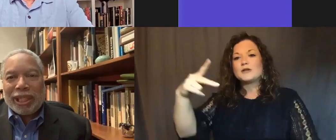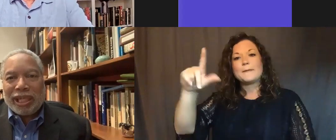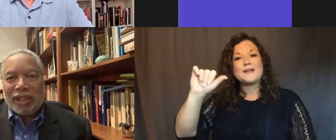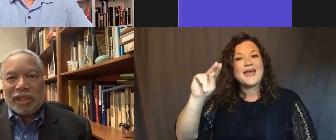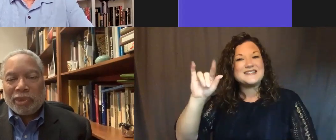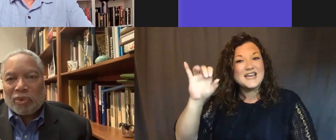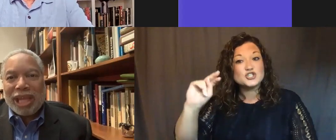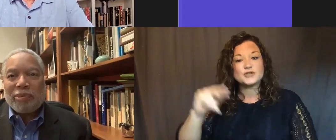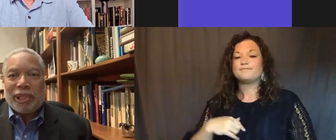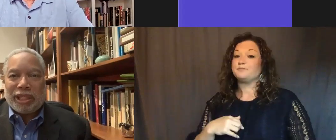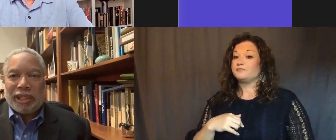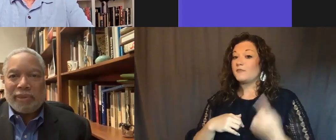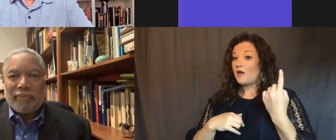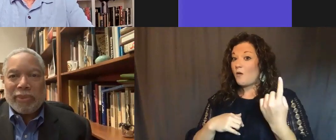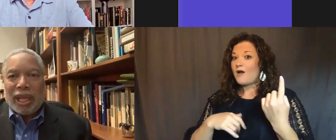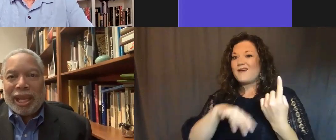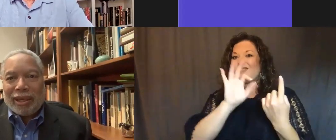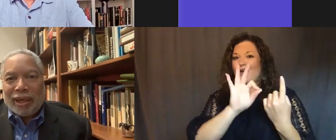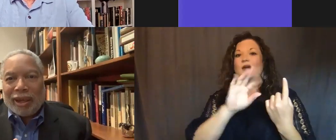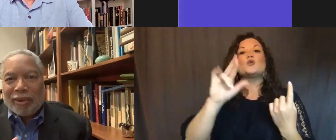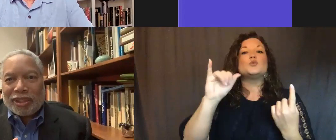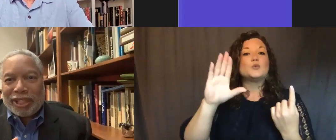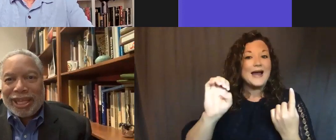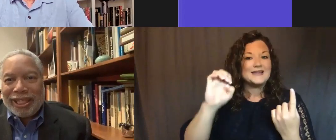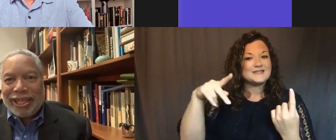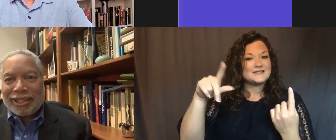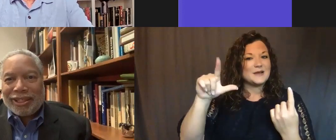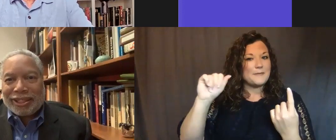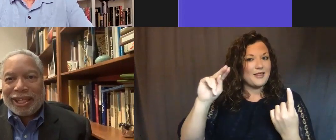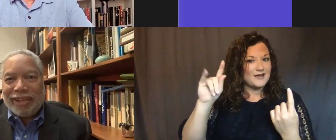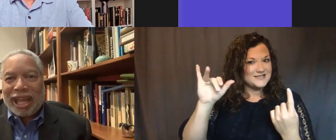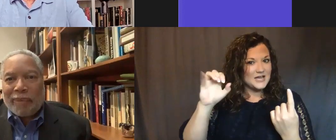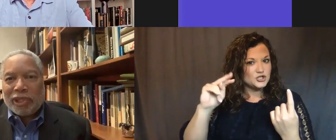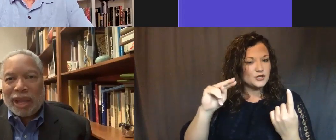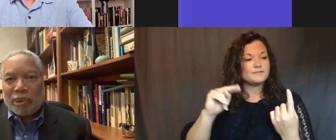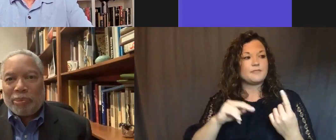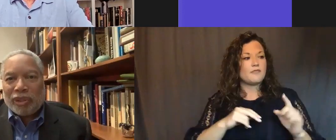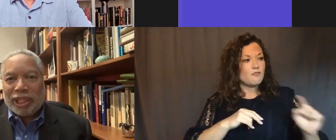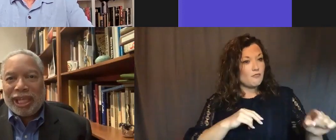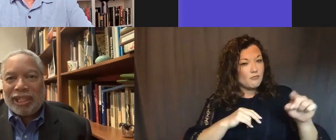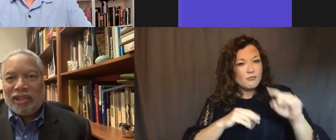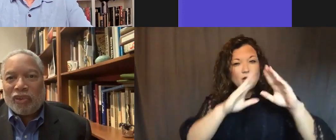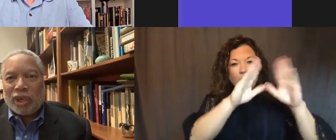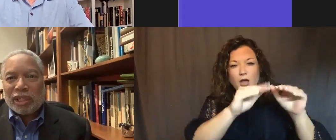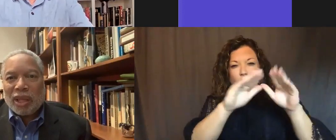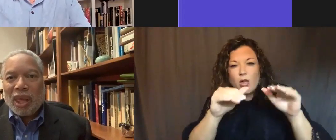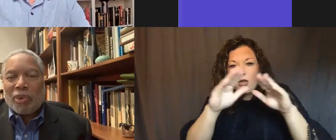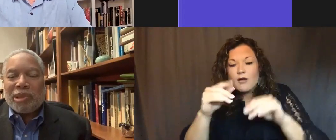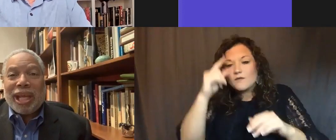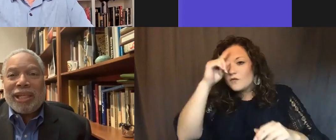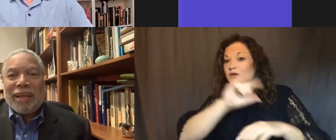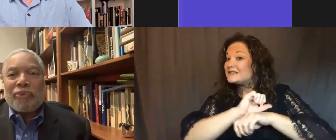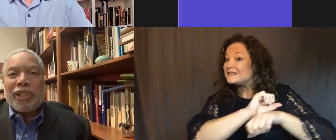a plantation that was a rice plantation, and standing next to slave cabins that were built in the 1840s